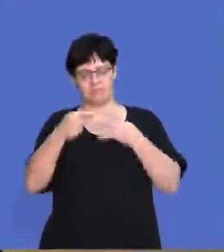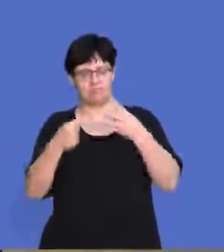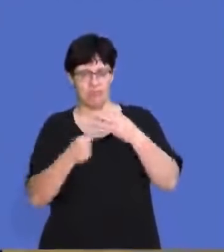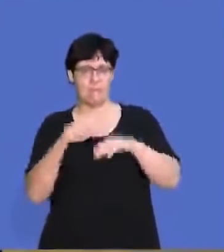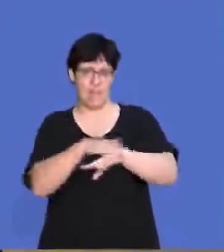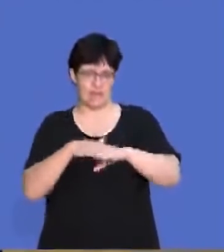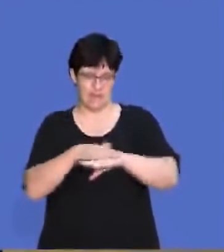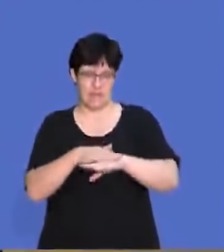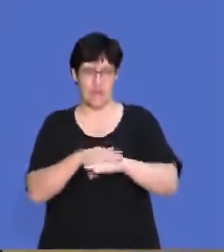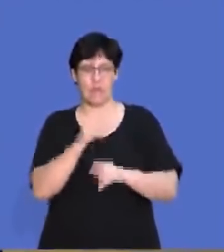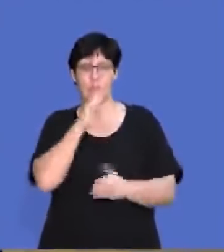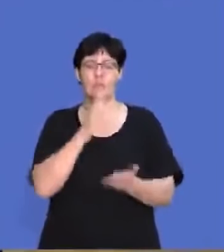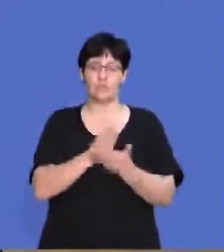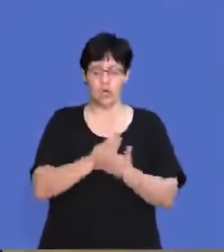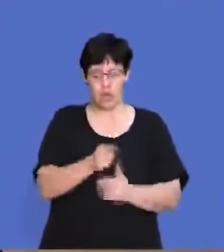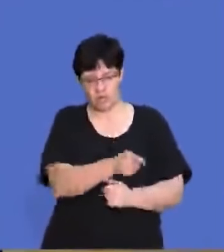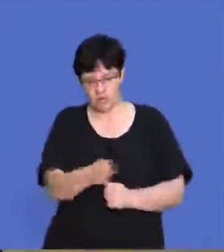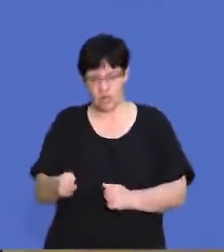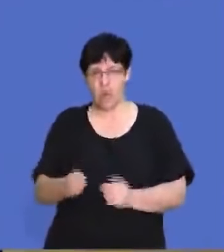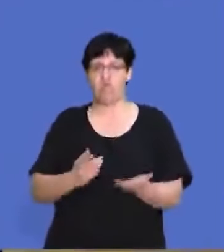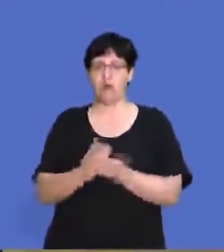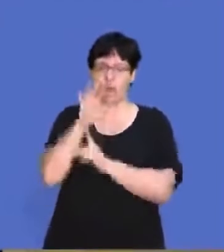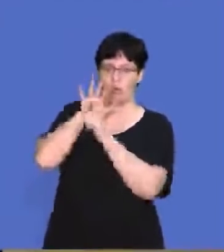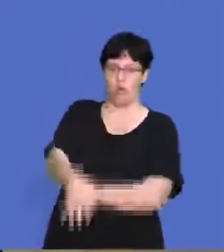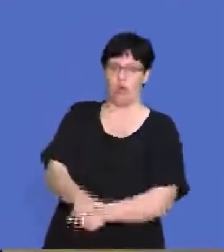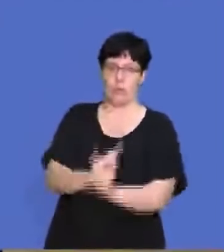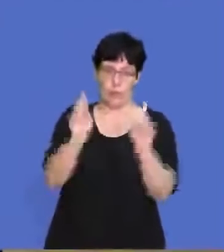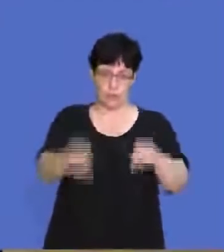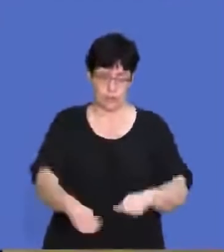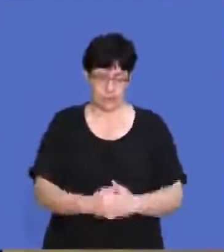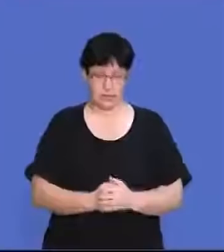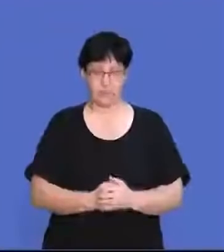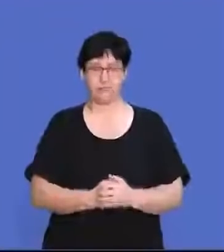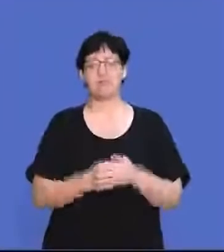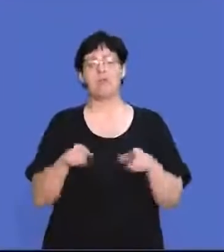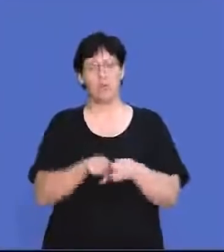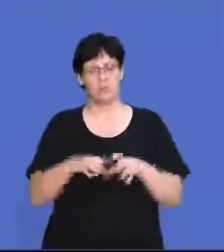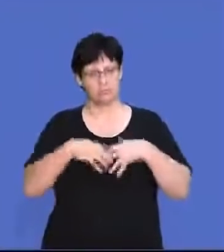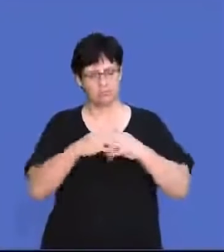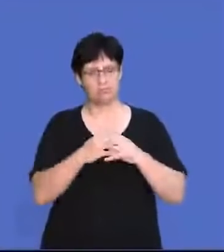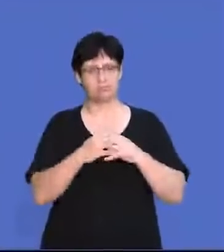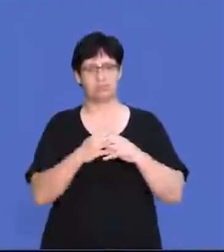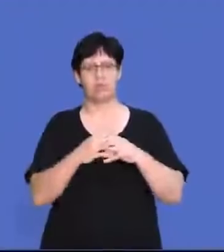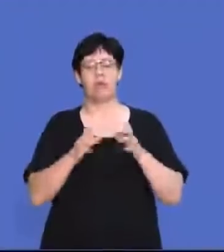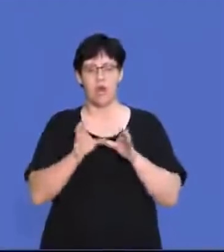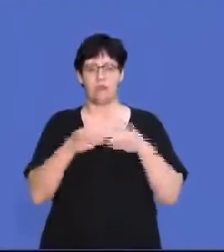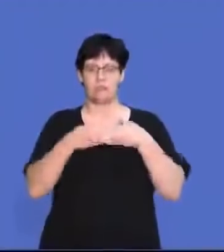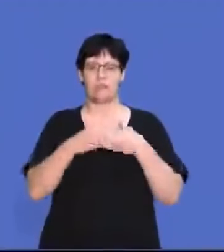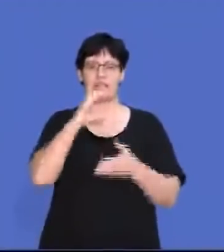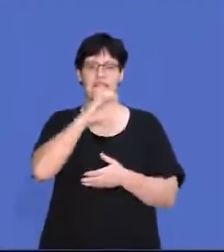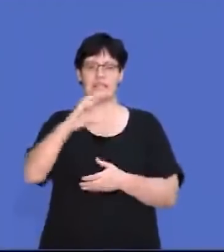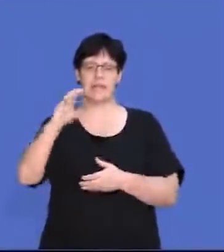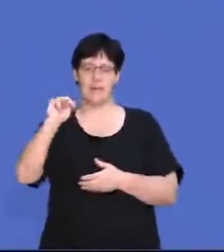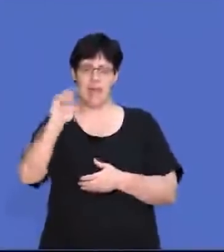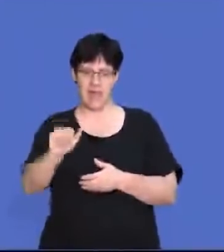Just make sure that none of the employees' rights are infringed upon. So establishes the Commission for Conciliation,